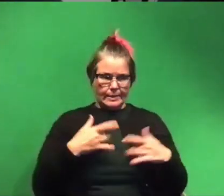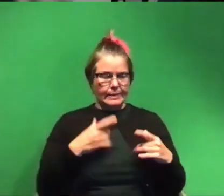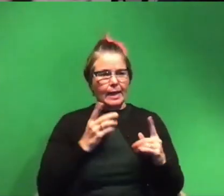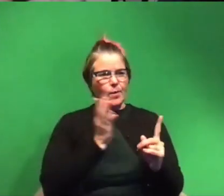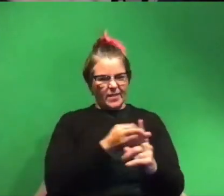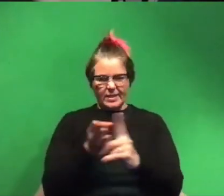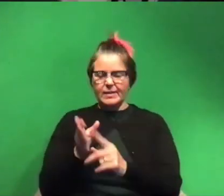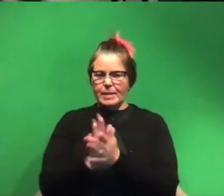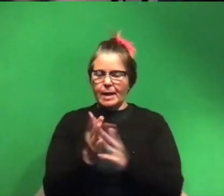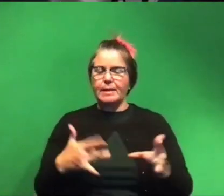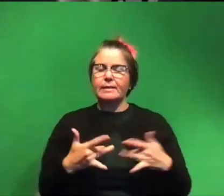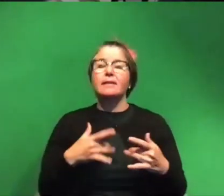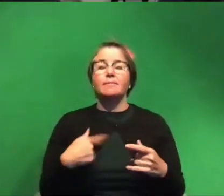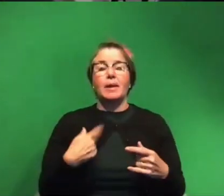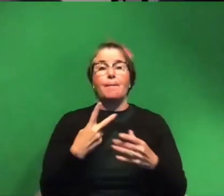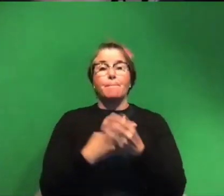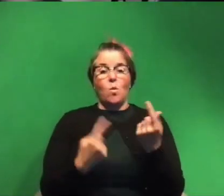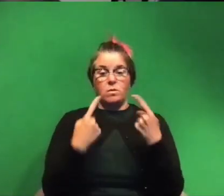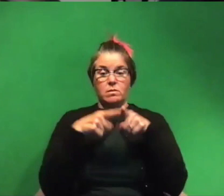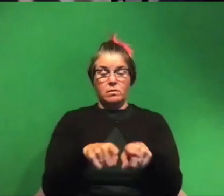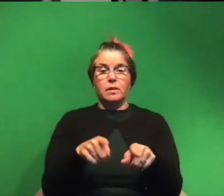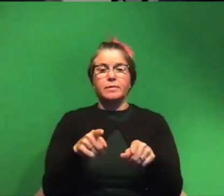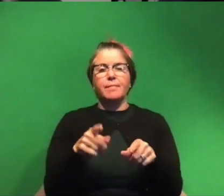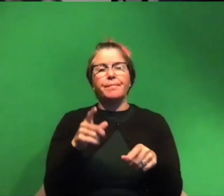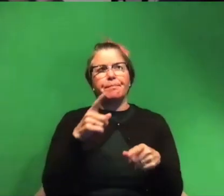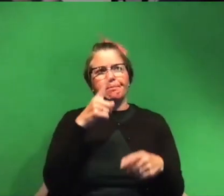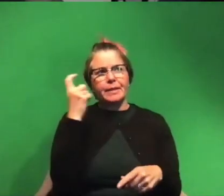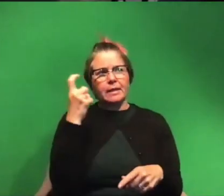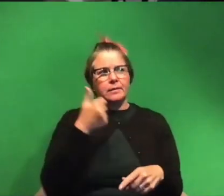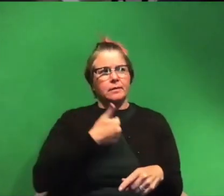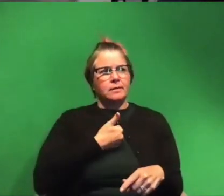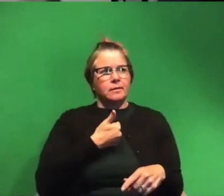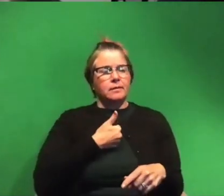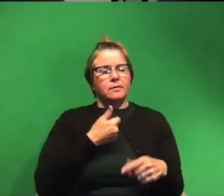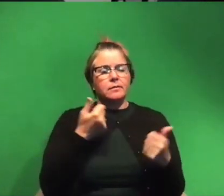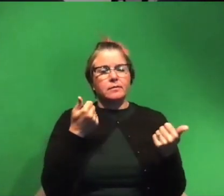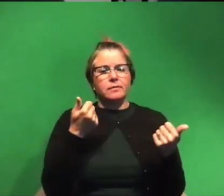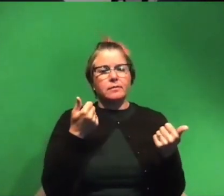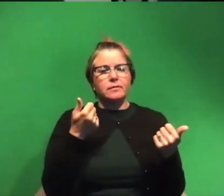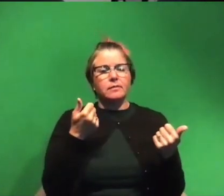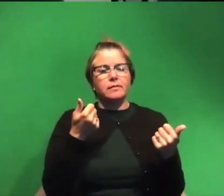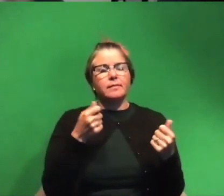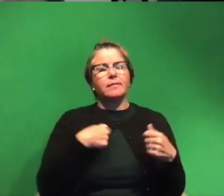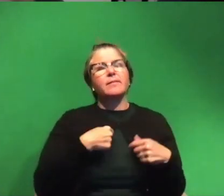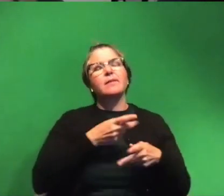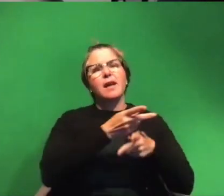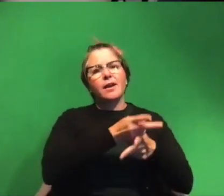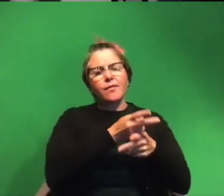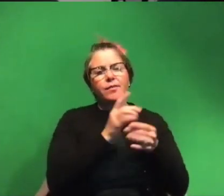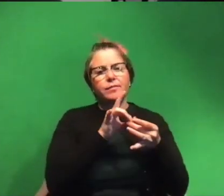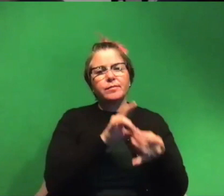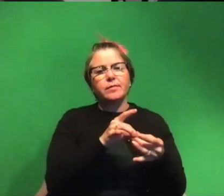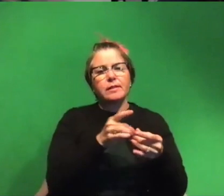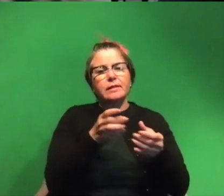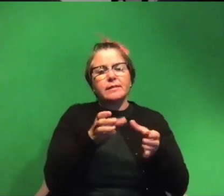the time i was doing both simultaneously i guess because i was you know trying or being very careful in terms of the division